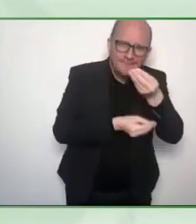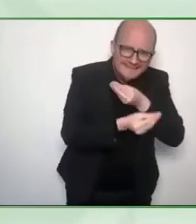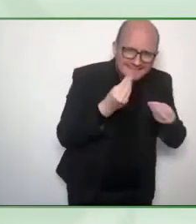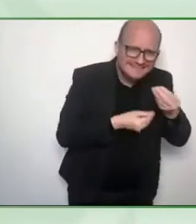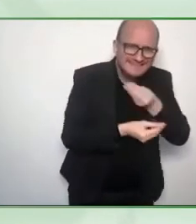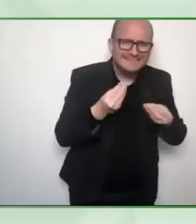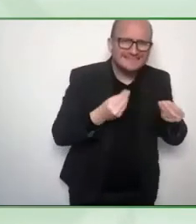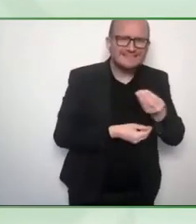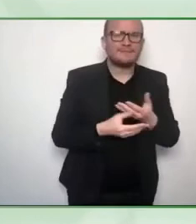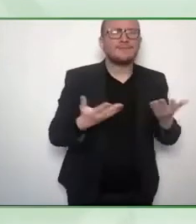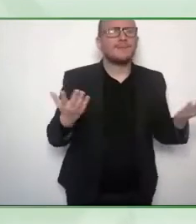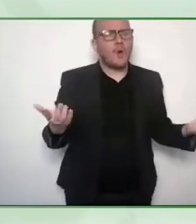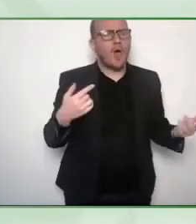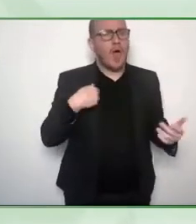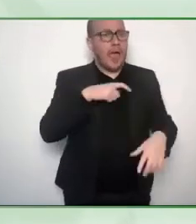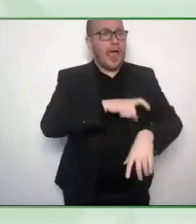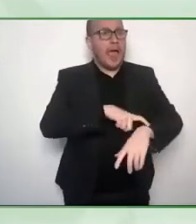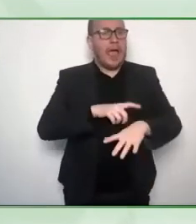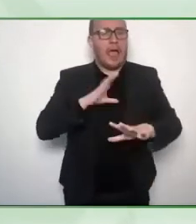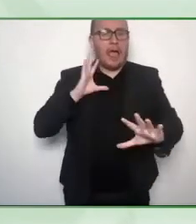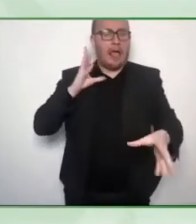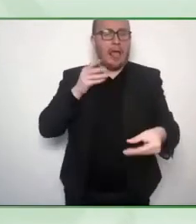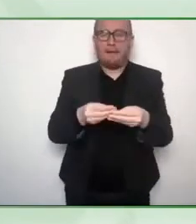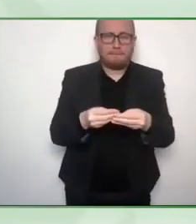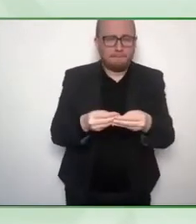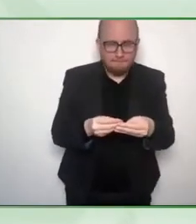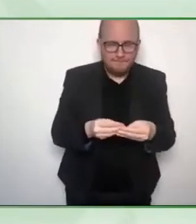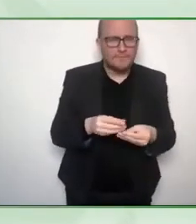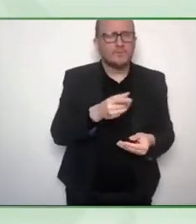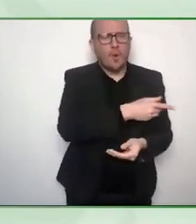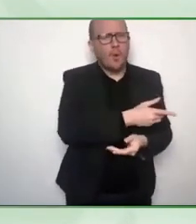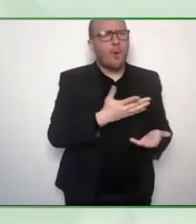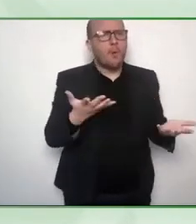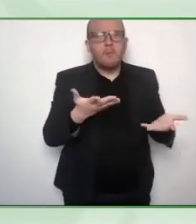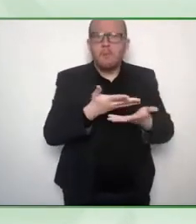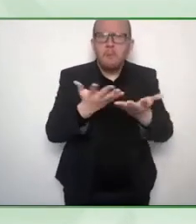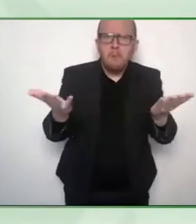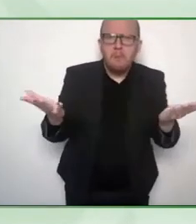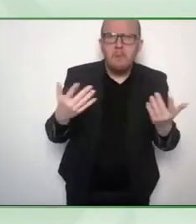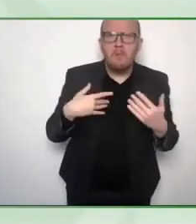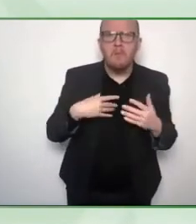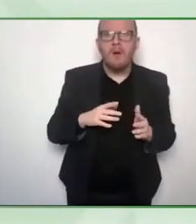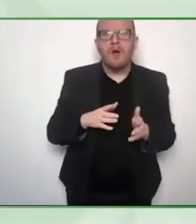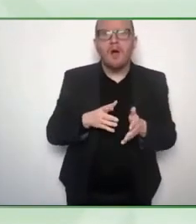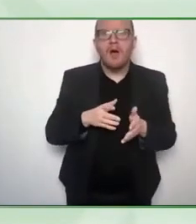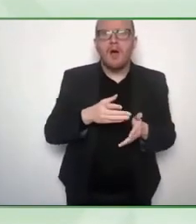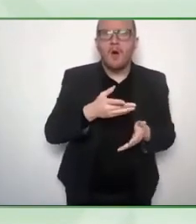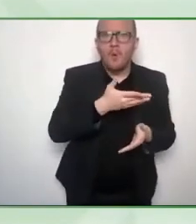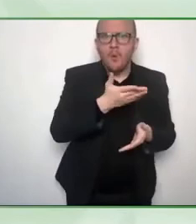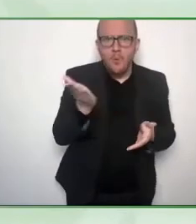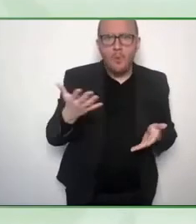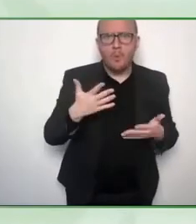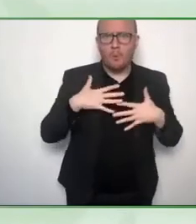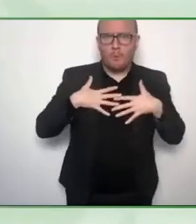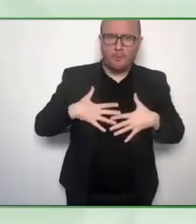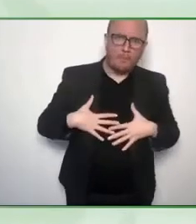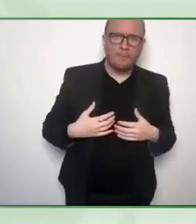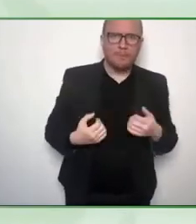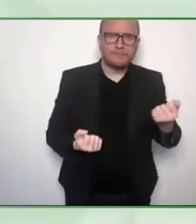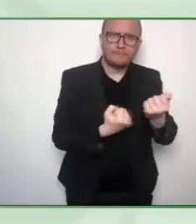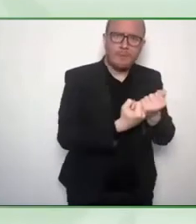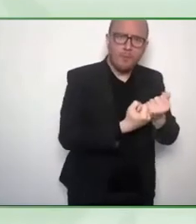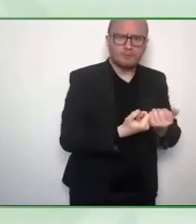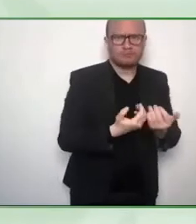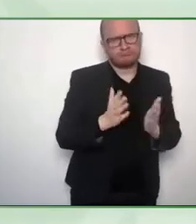So anybody out in the community who wants to help Neha and Planet Abel make our whole planet inclusive for all, will you please get in touch with us?